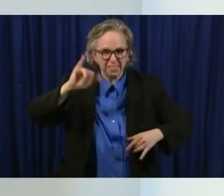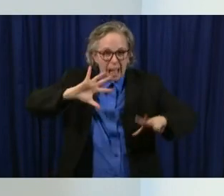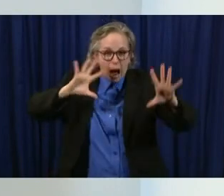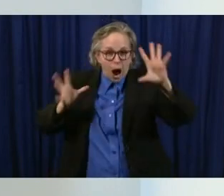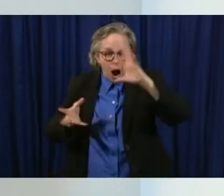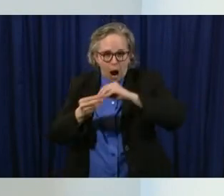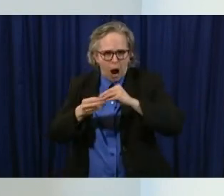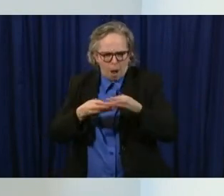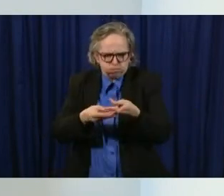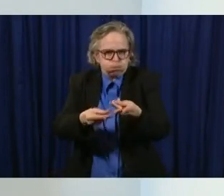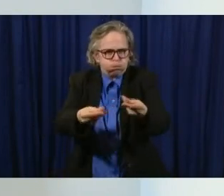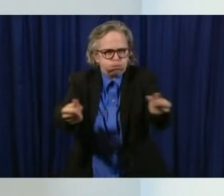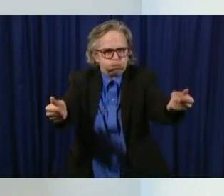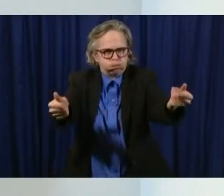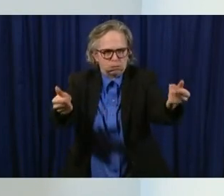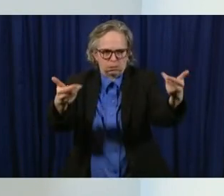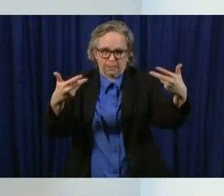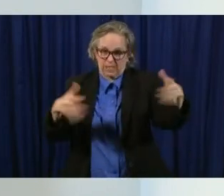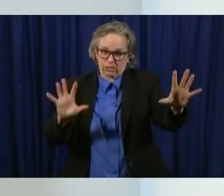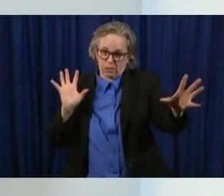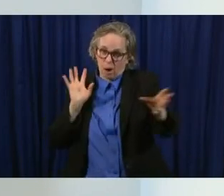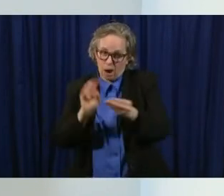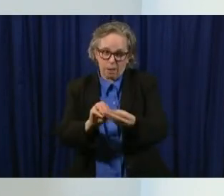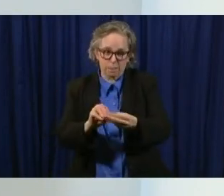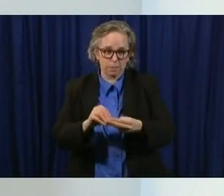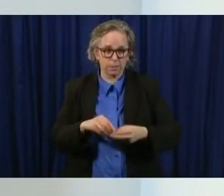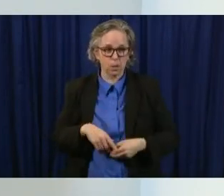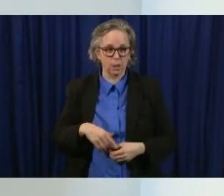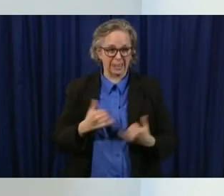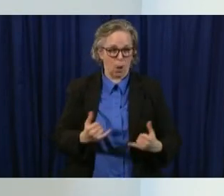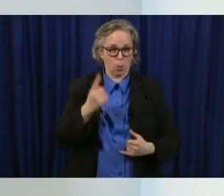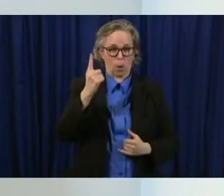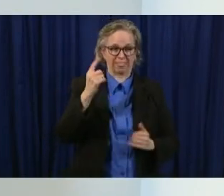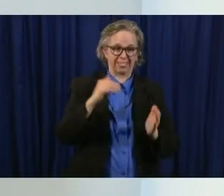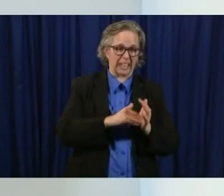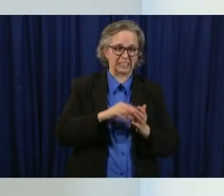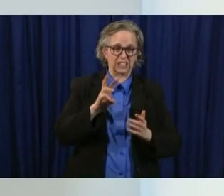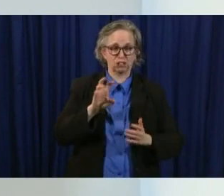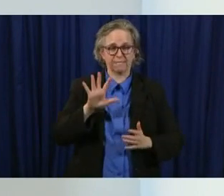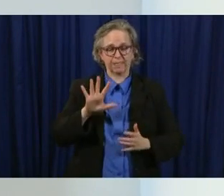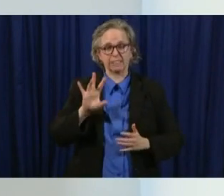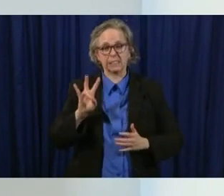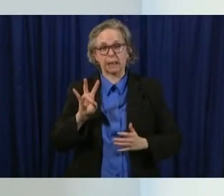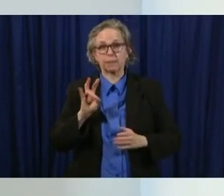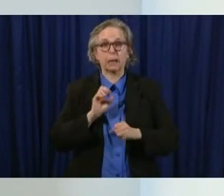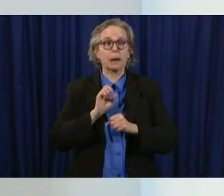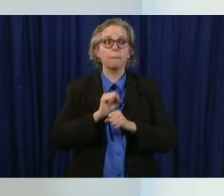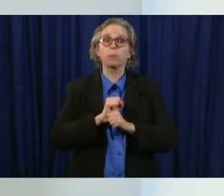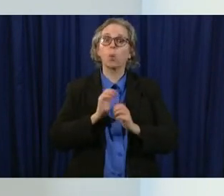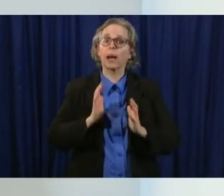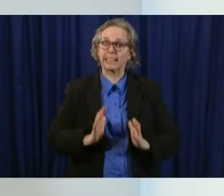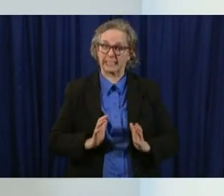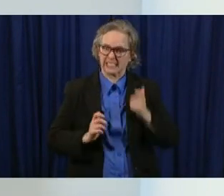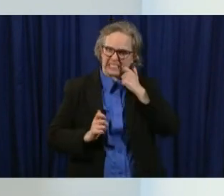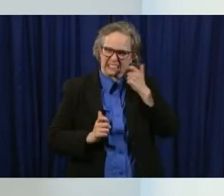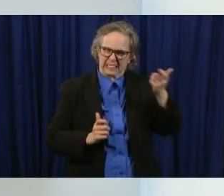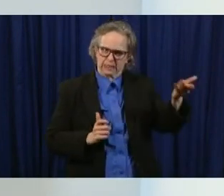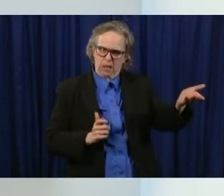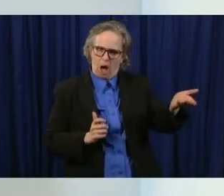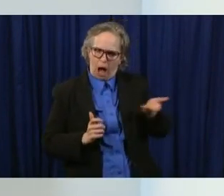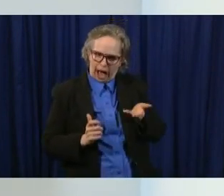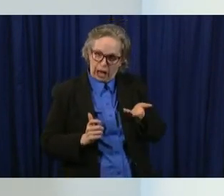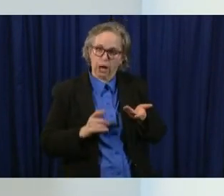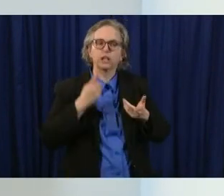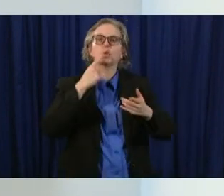we are now up to uh 16157 uh employee uh employees answering calls